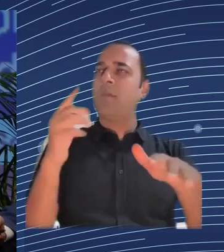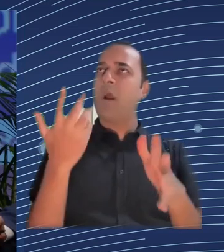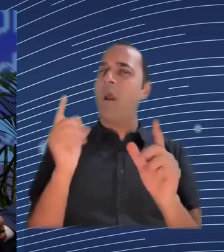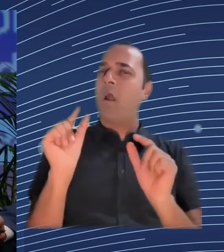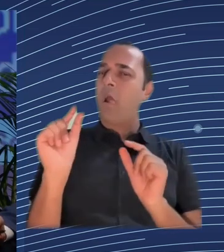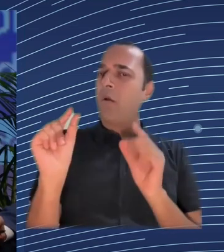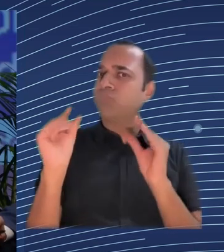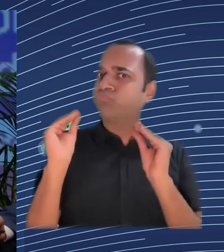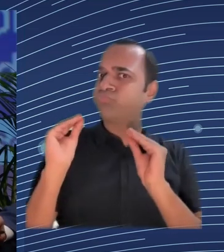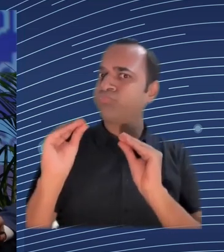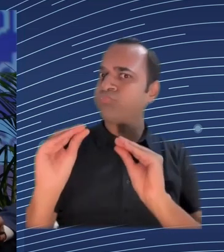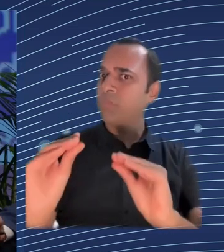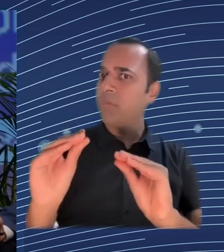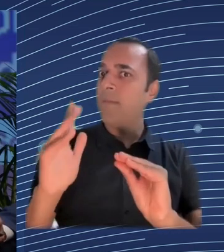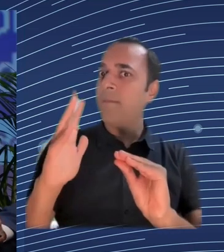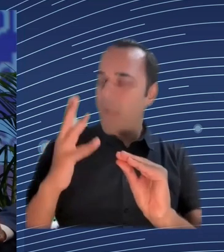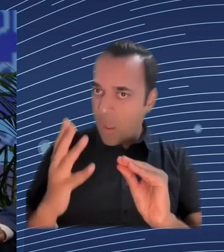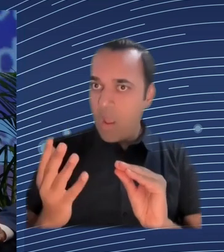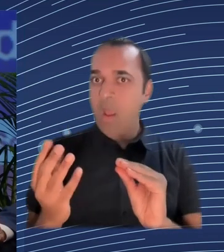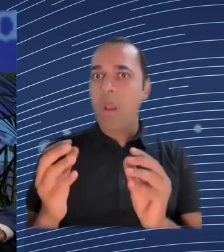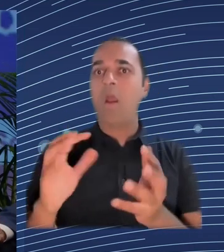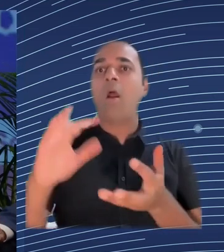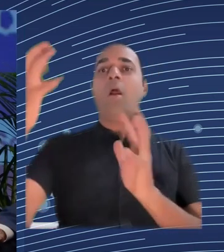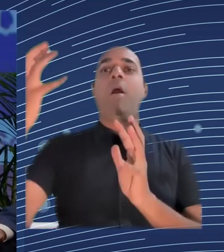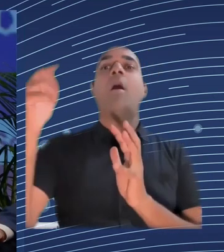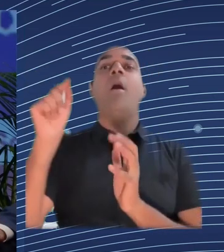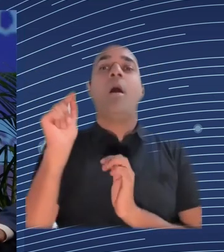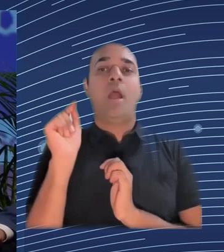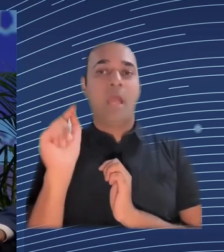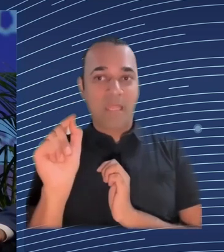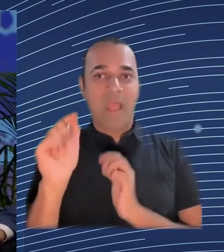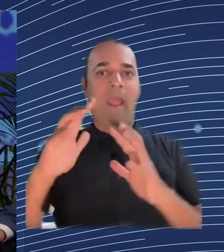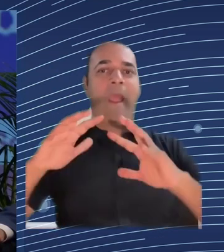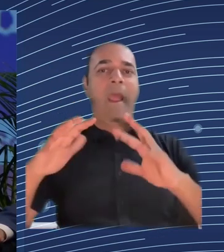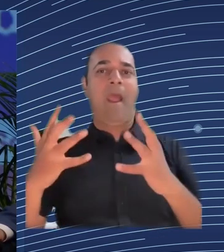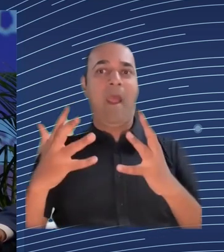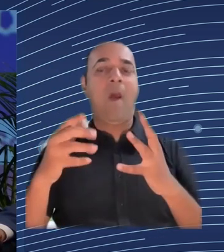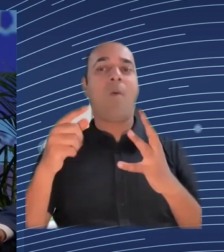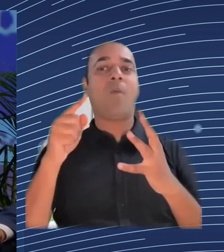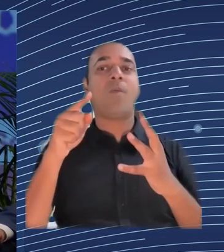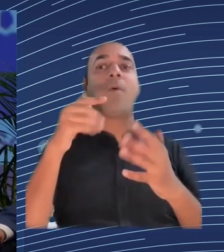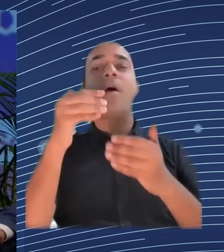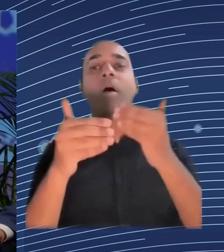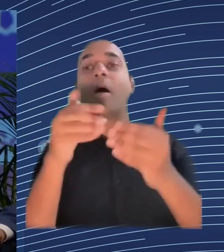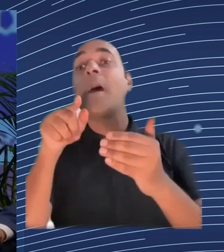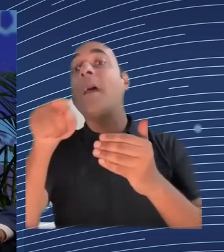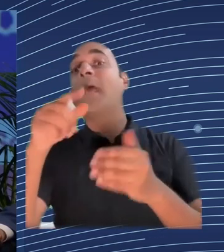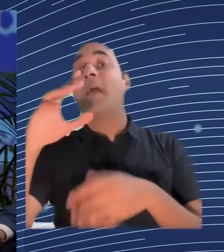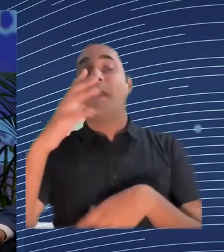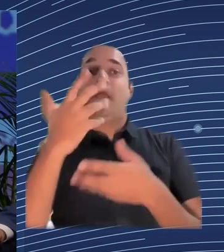in margin and we just simply have no transparency to that